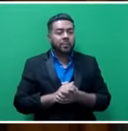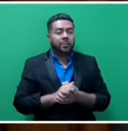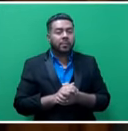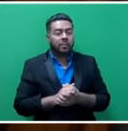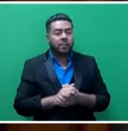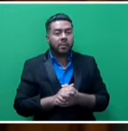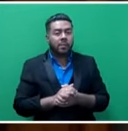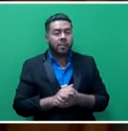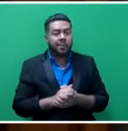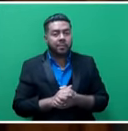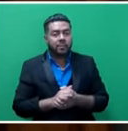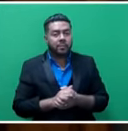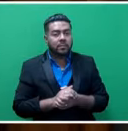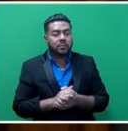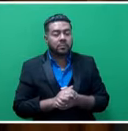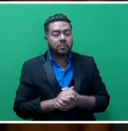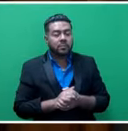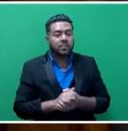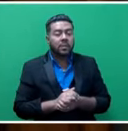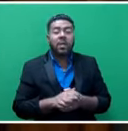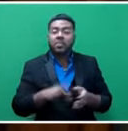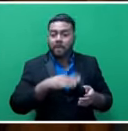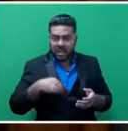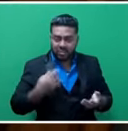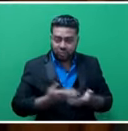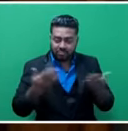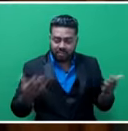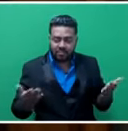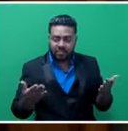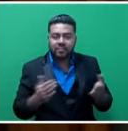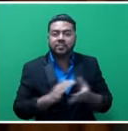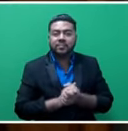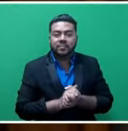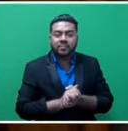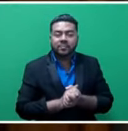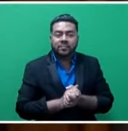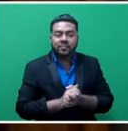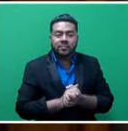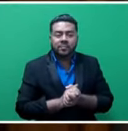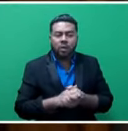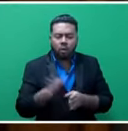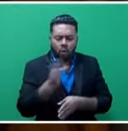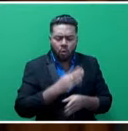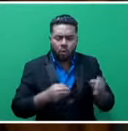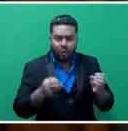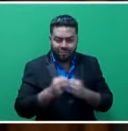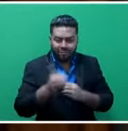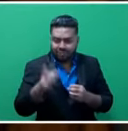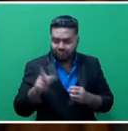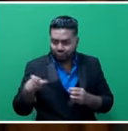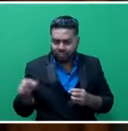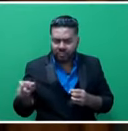accountable advance, currently the ministry has our officers are reminded to